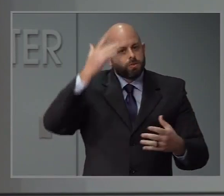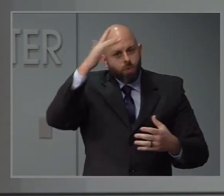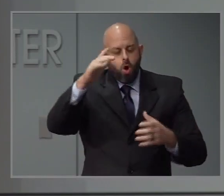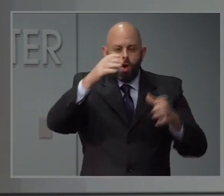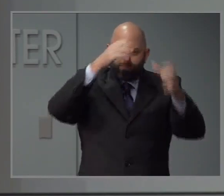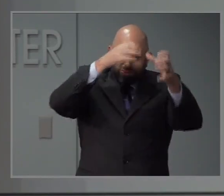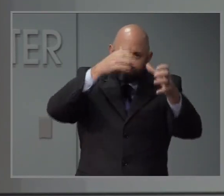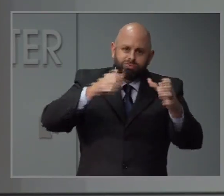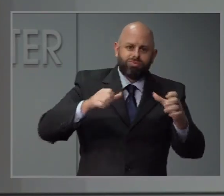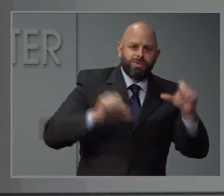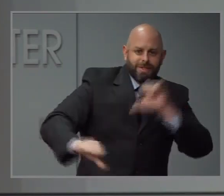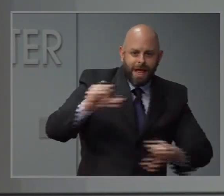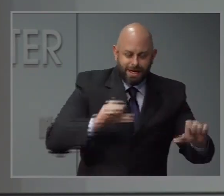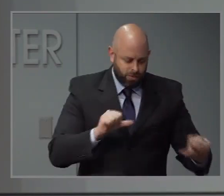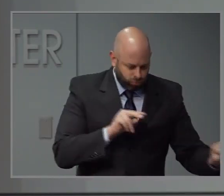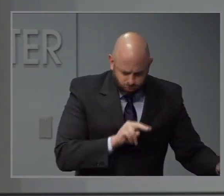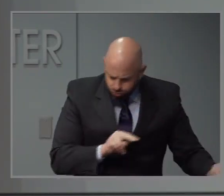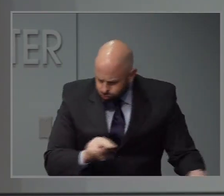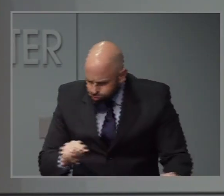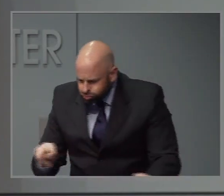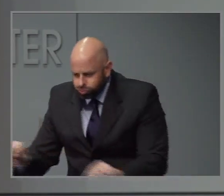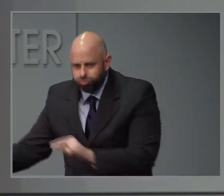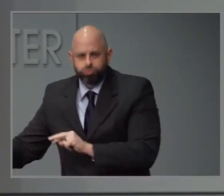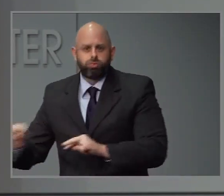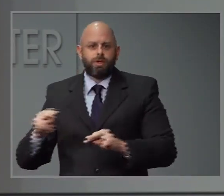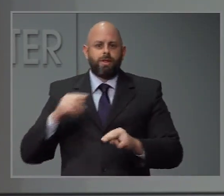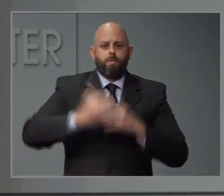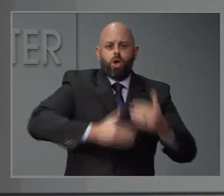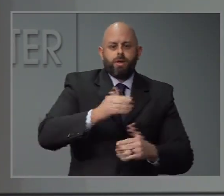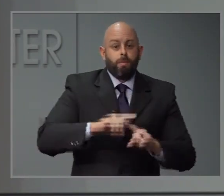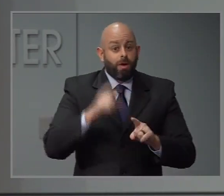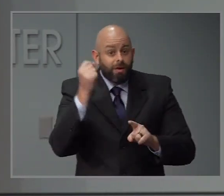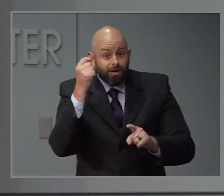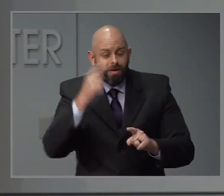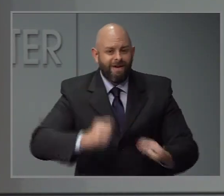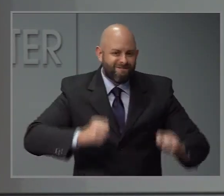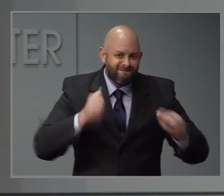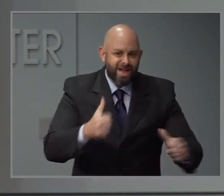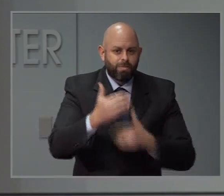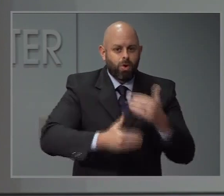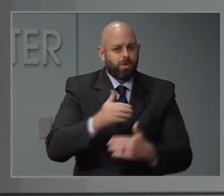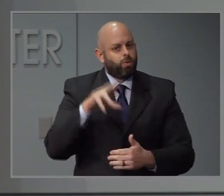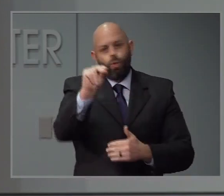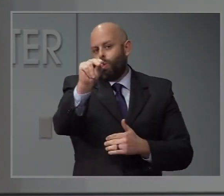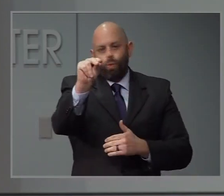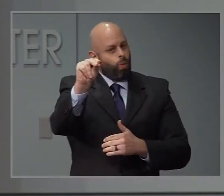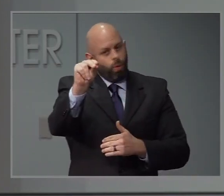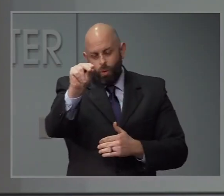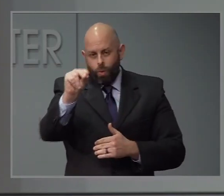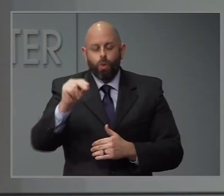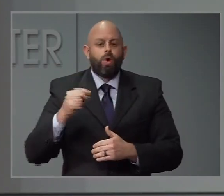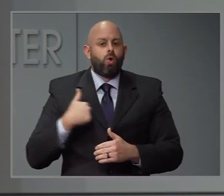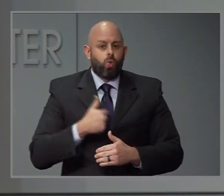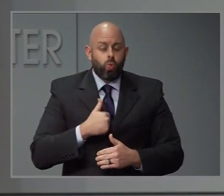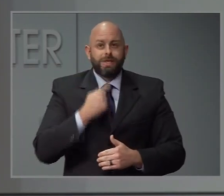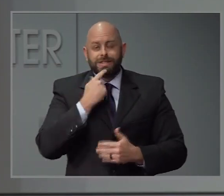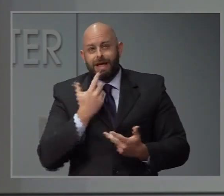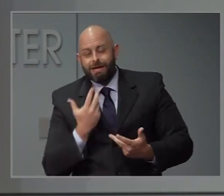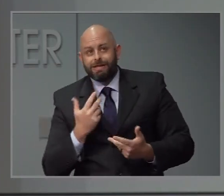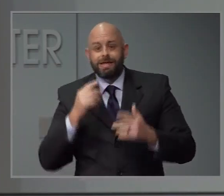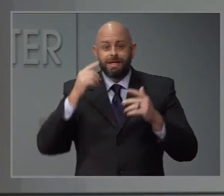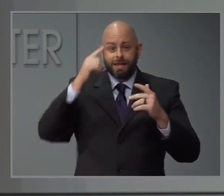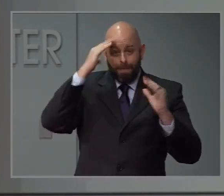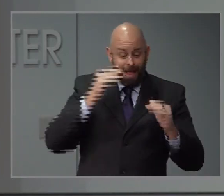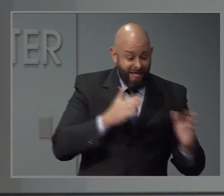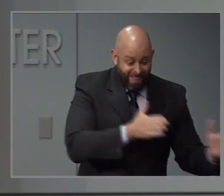it is a very complex and not quick process. So we've been saying to not expect a vaccine for at least 12